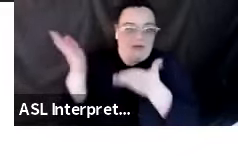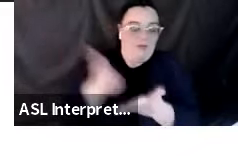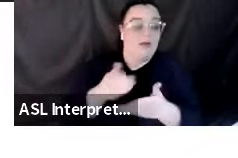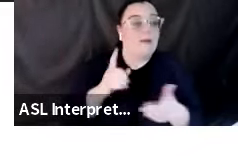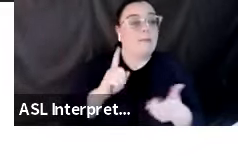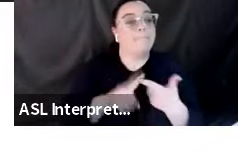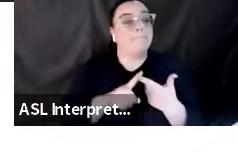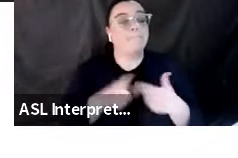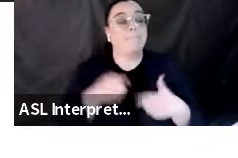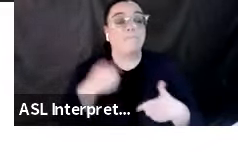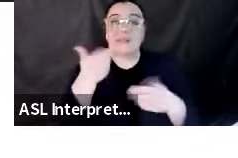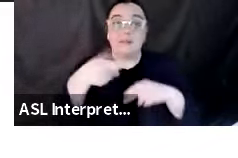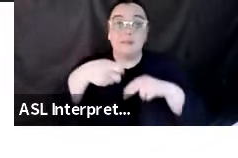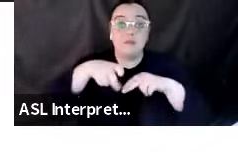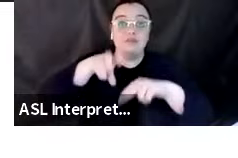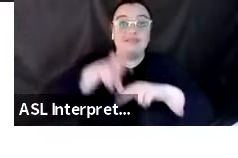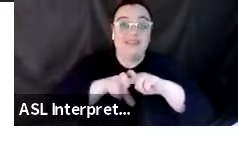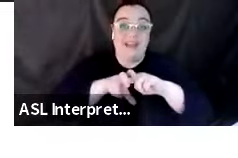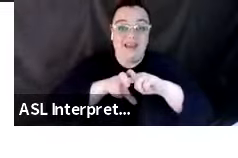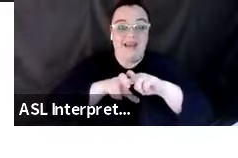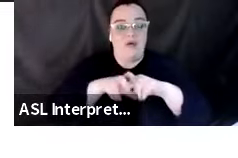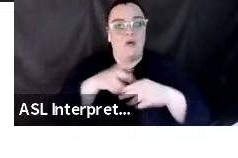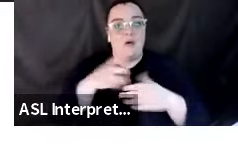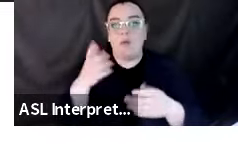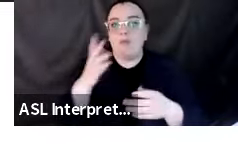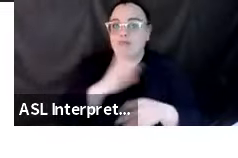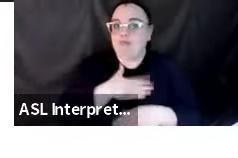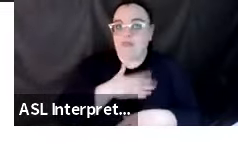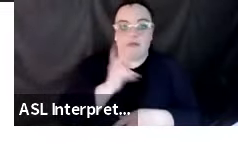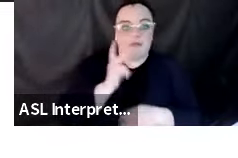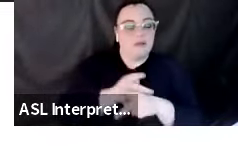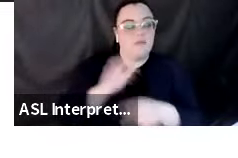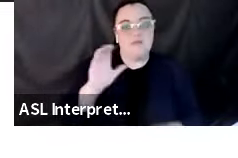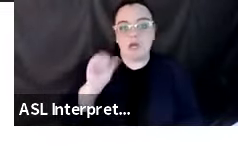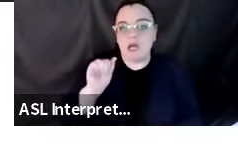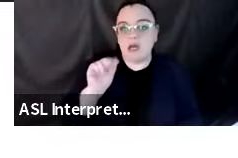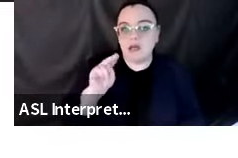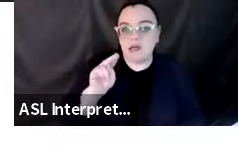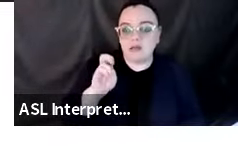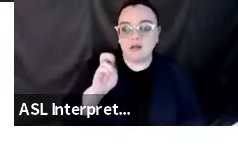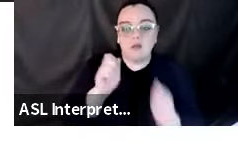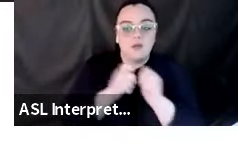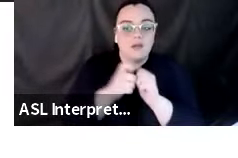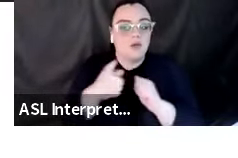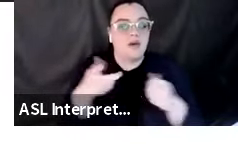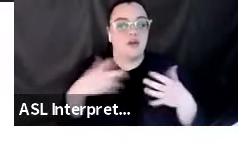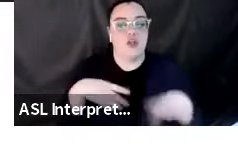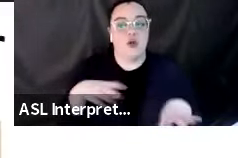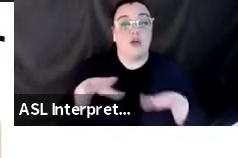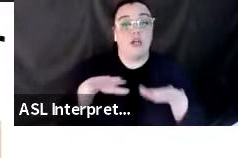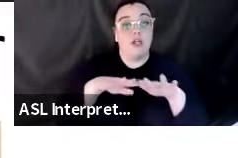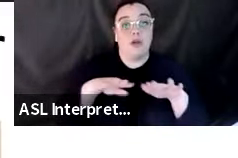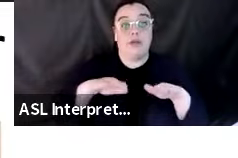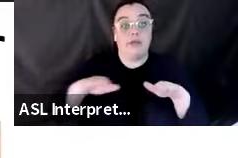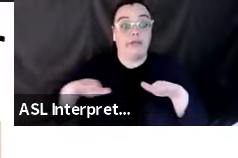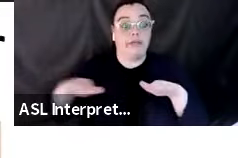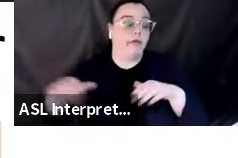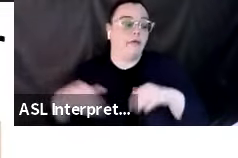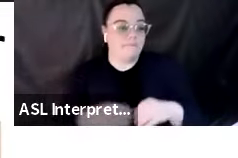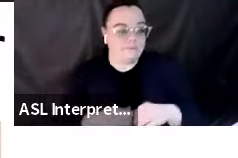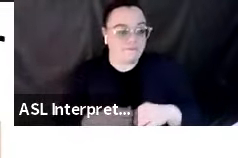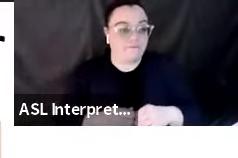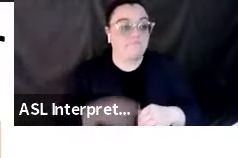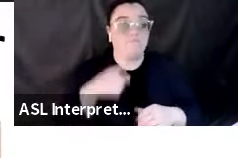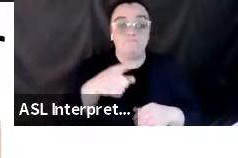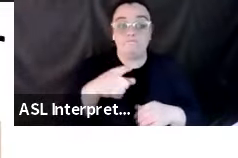if you might sit down, keep it with you still if you don't want it to be moving up far away from you during the earthquake. If you